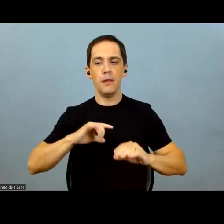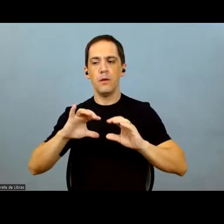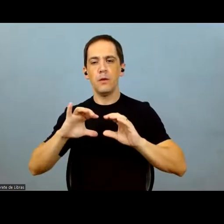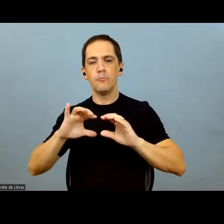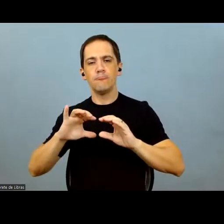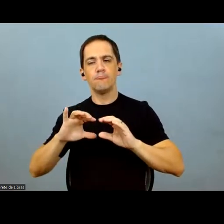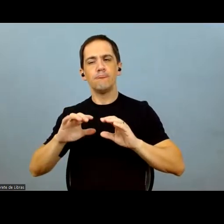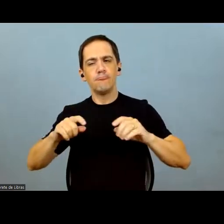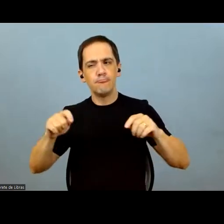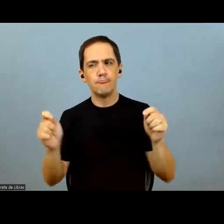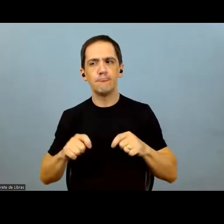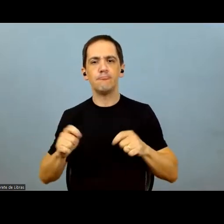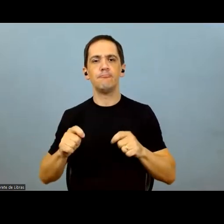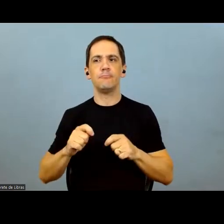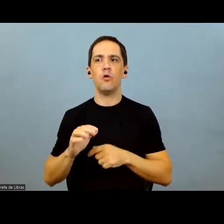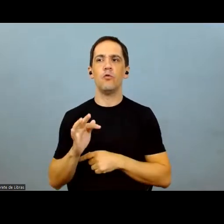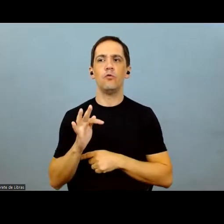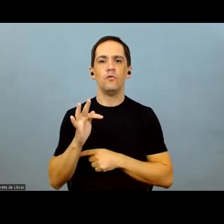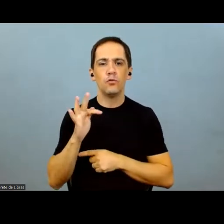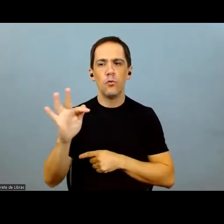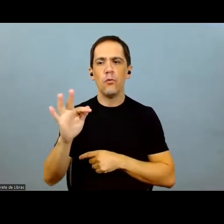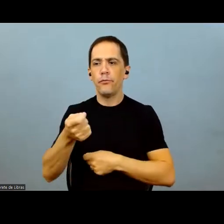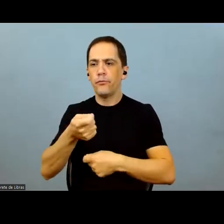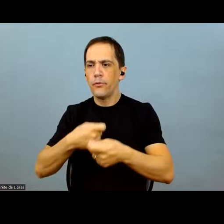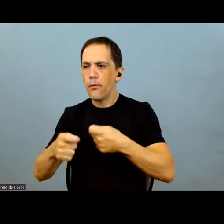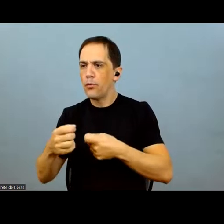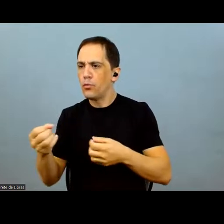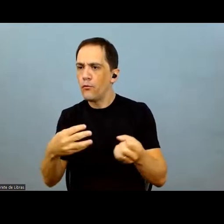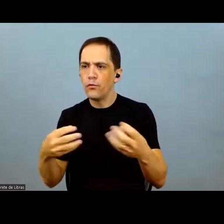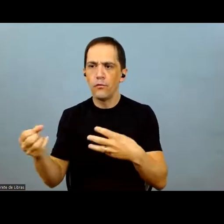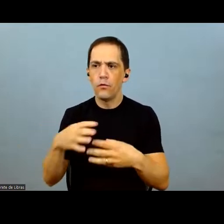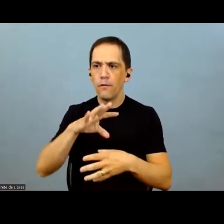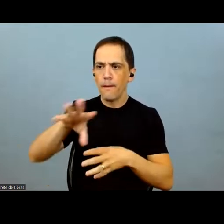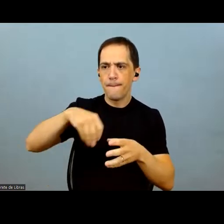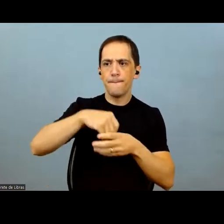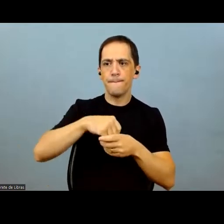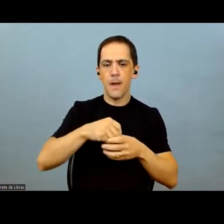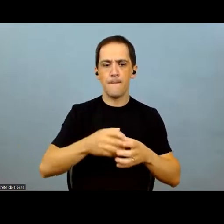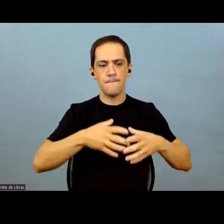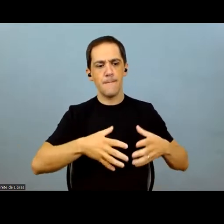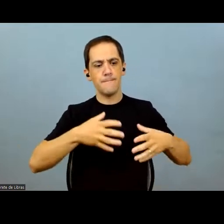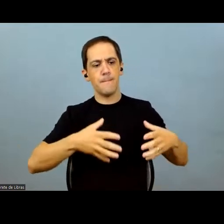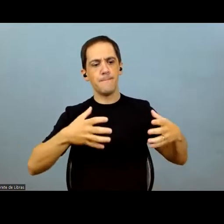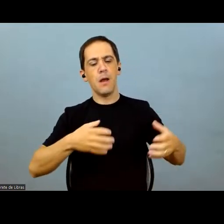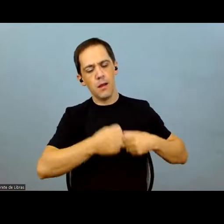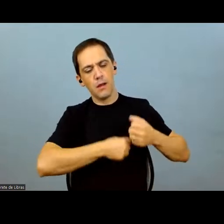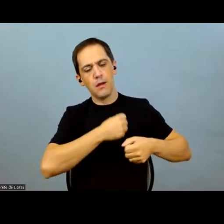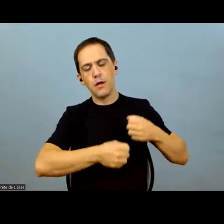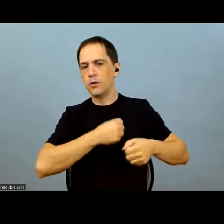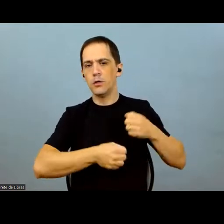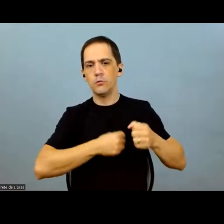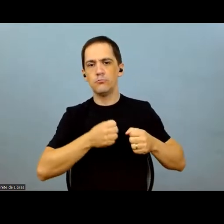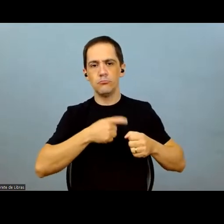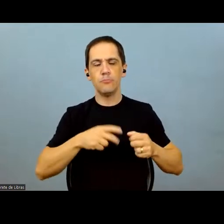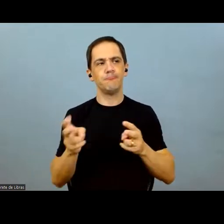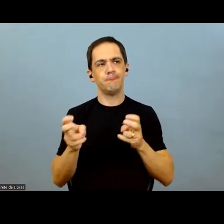So, we're well poised to enjoy new business opportunities and